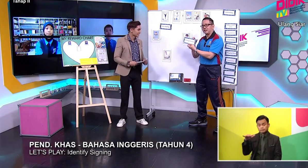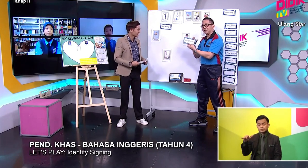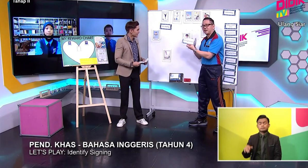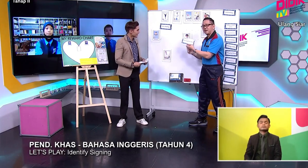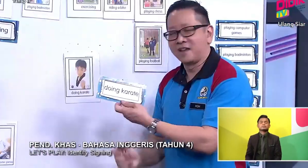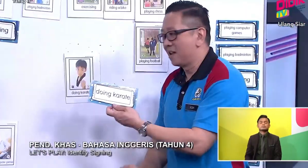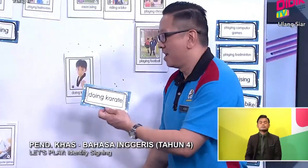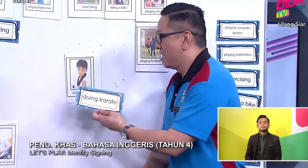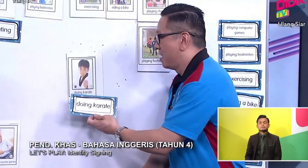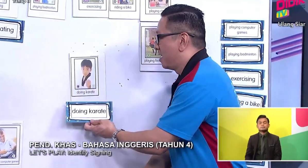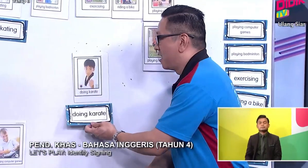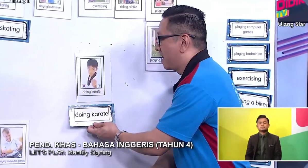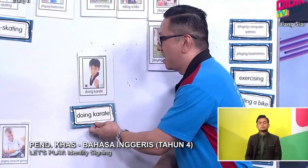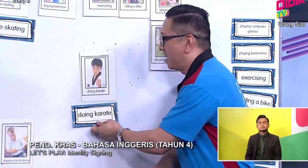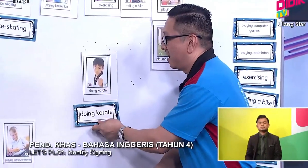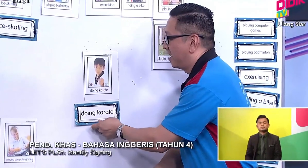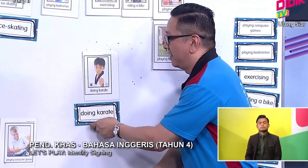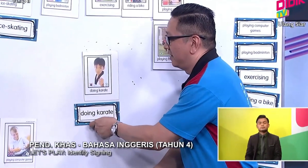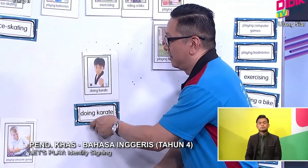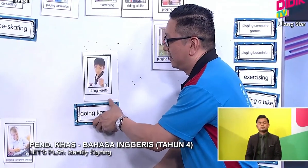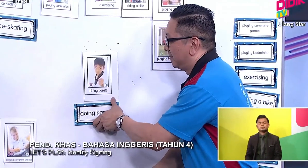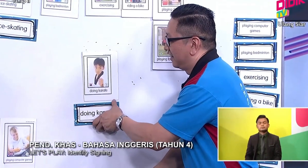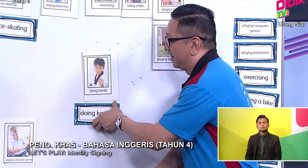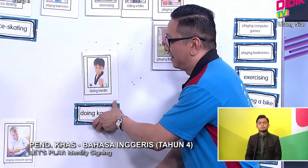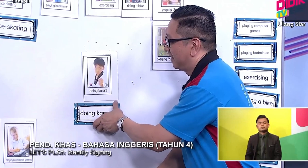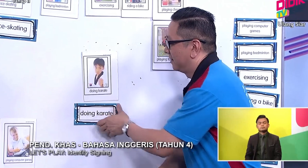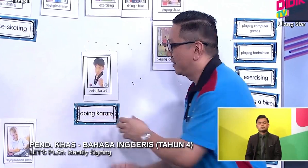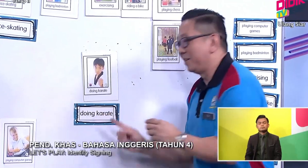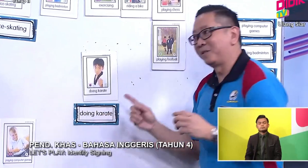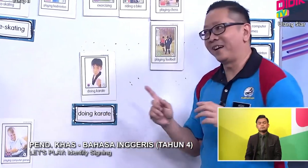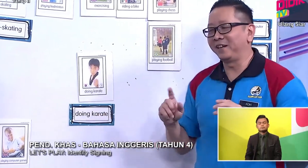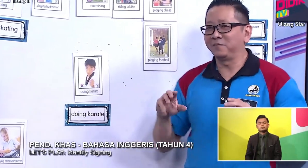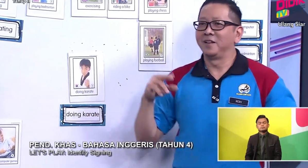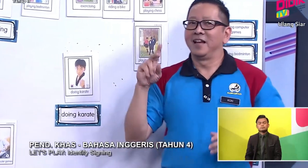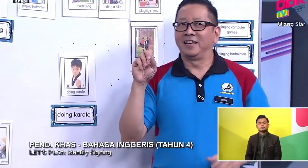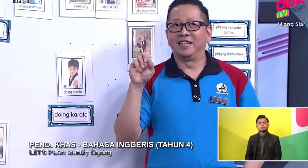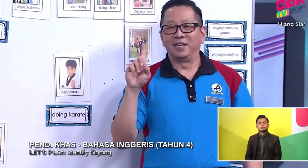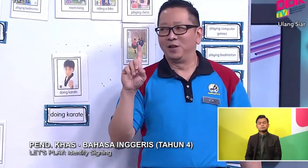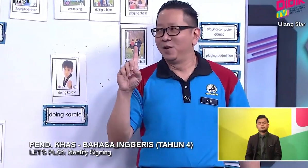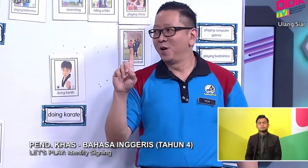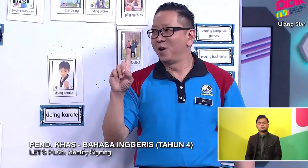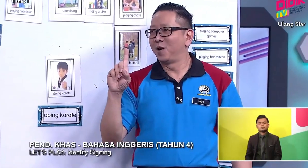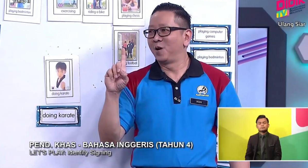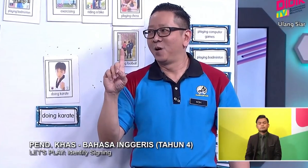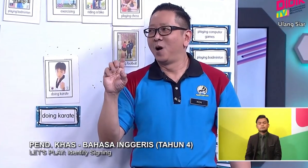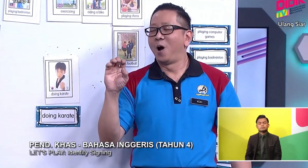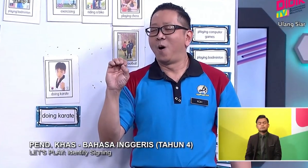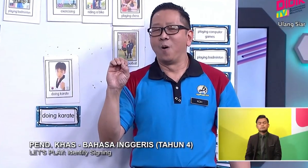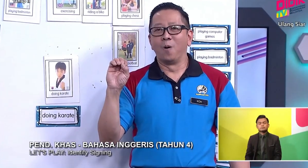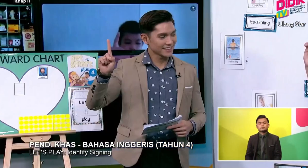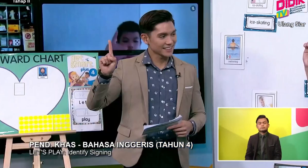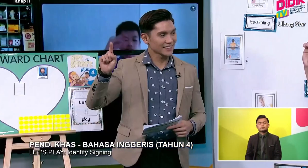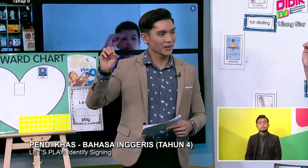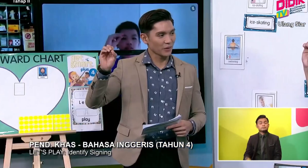Okay. Yes. And how do we spell doing karate? Can you try Hanif? D I will try